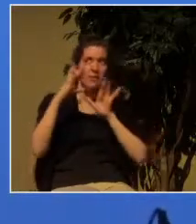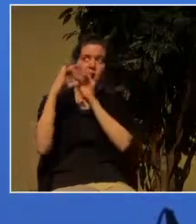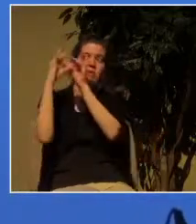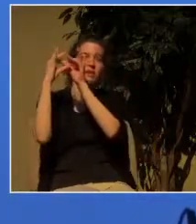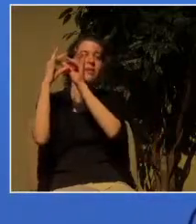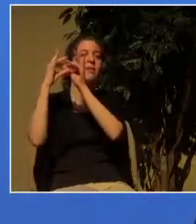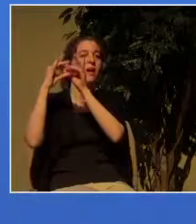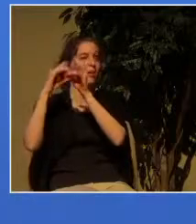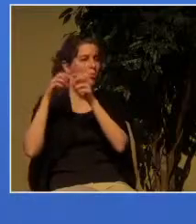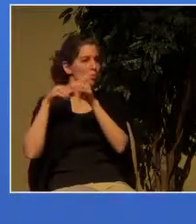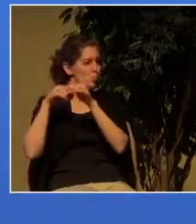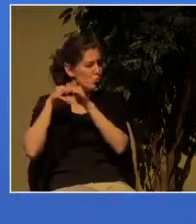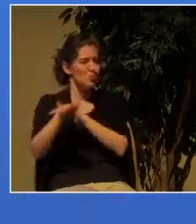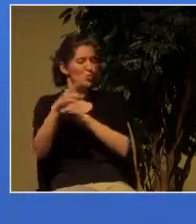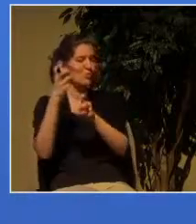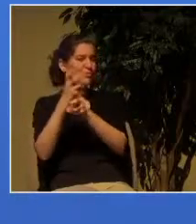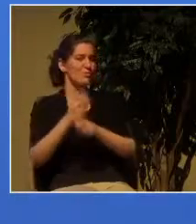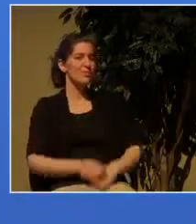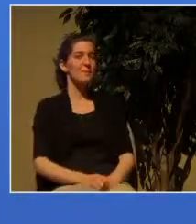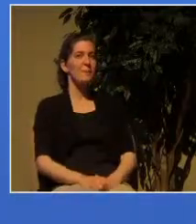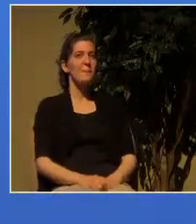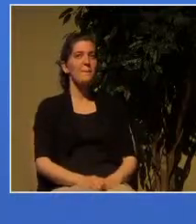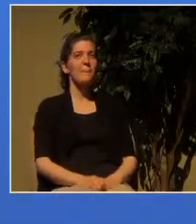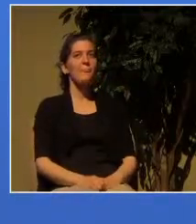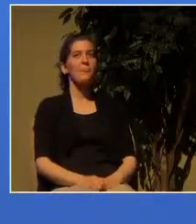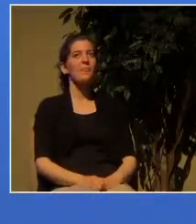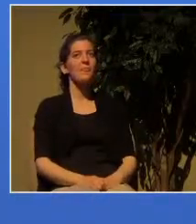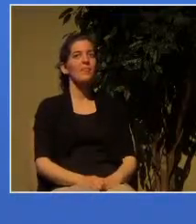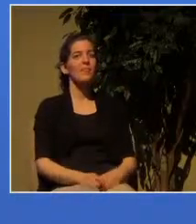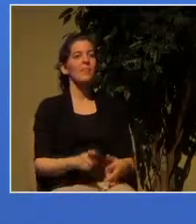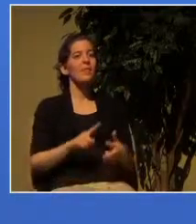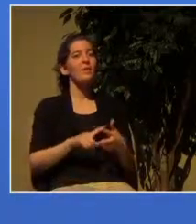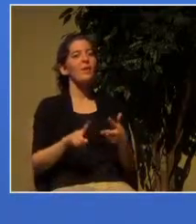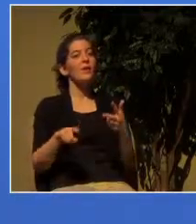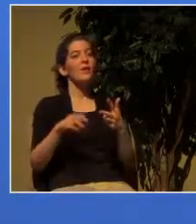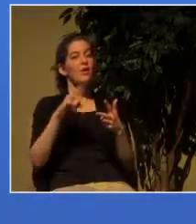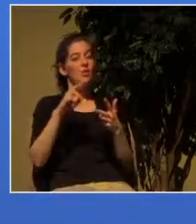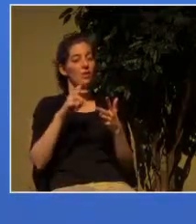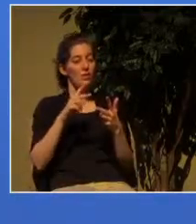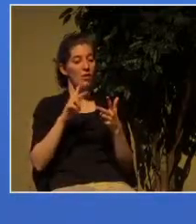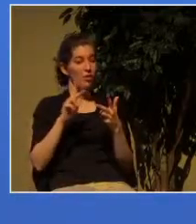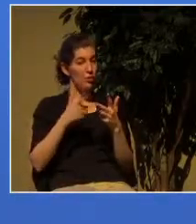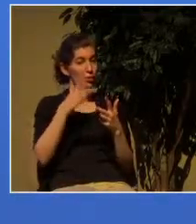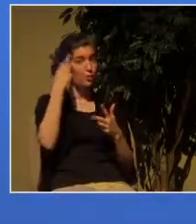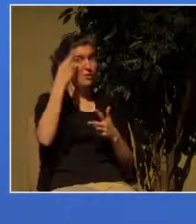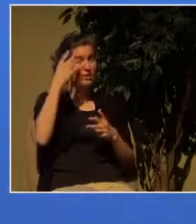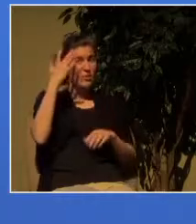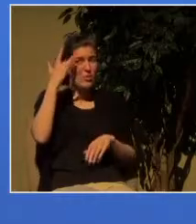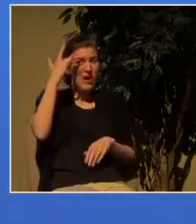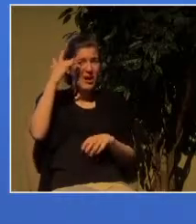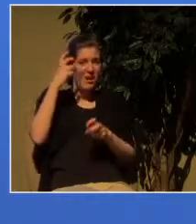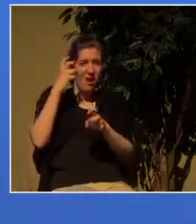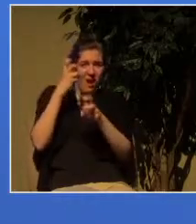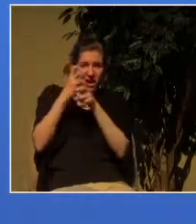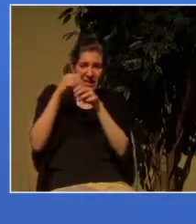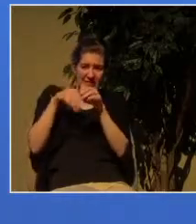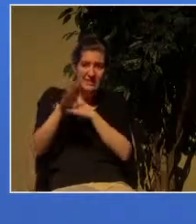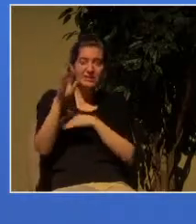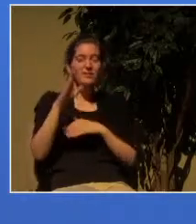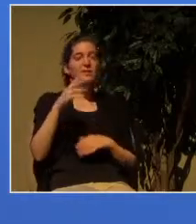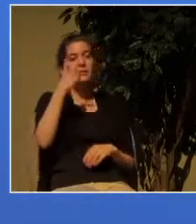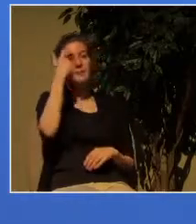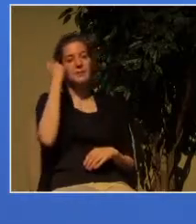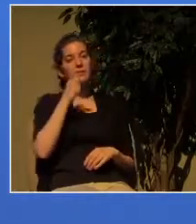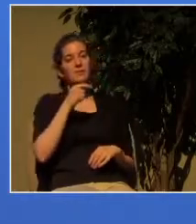and that is that God uses suffering particularly he uses persecution